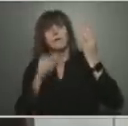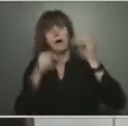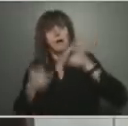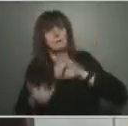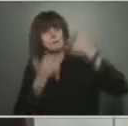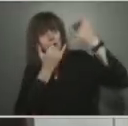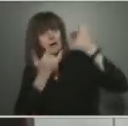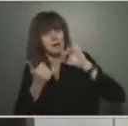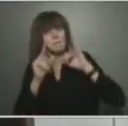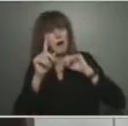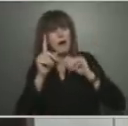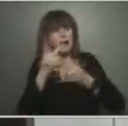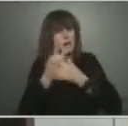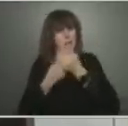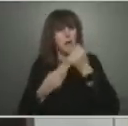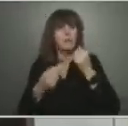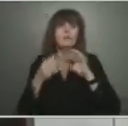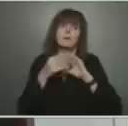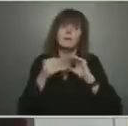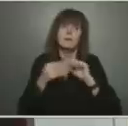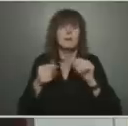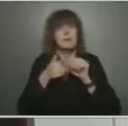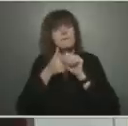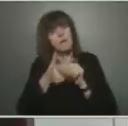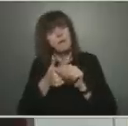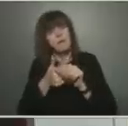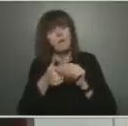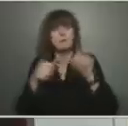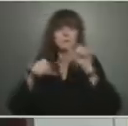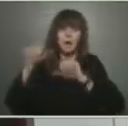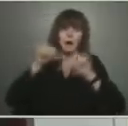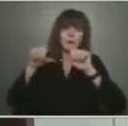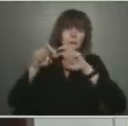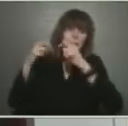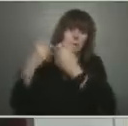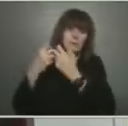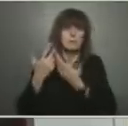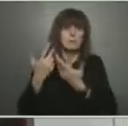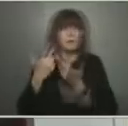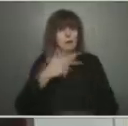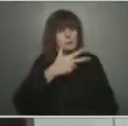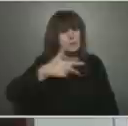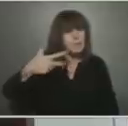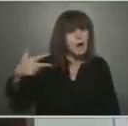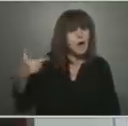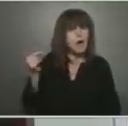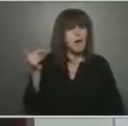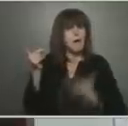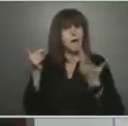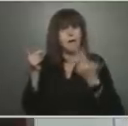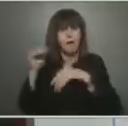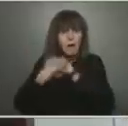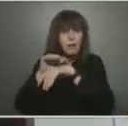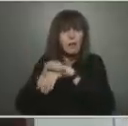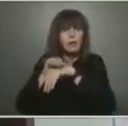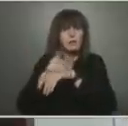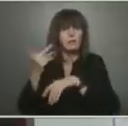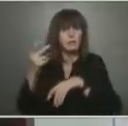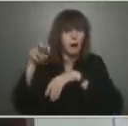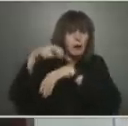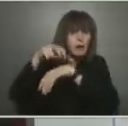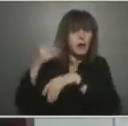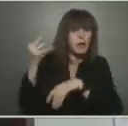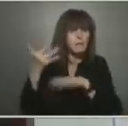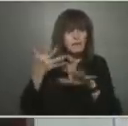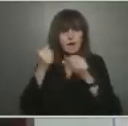Britain, Ireland, the Netherlands, Denmark are all reopening much quicker. And they're saying they're following the science. Denmark